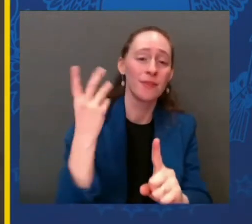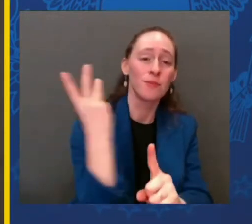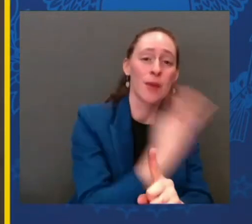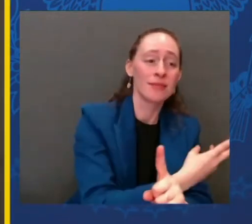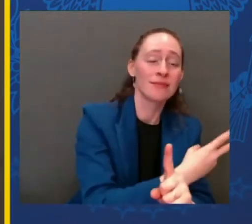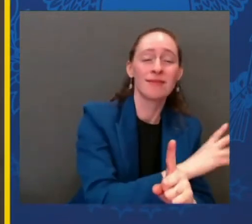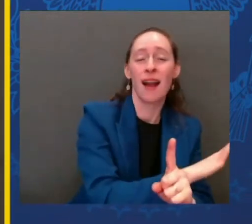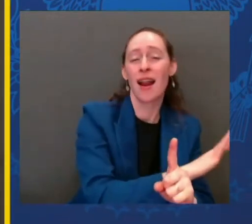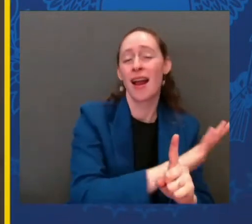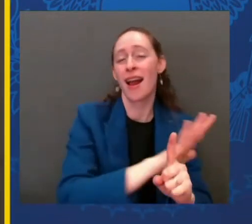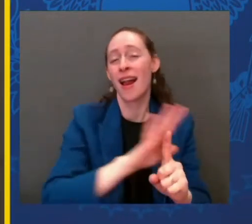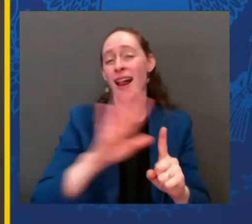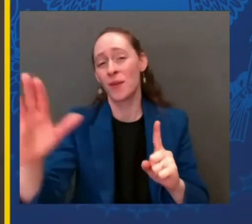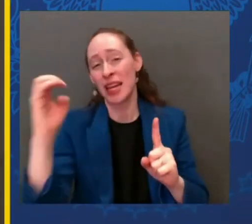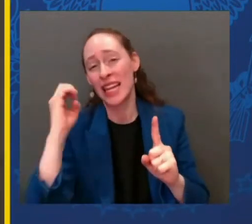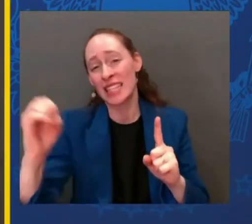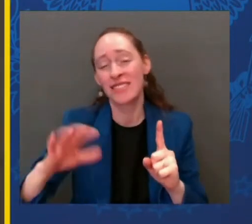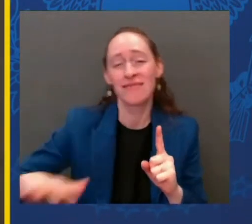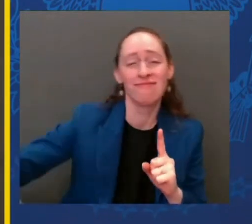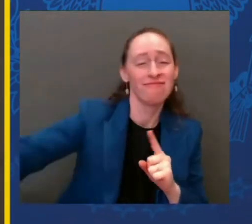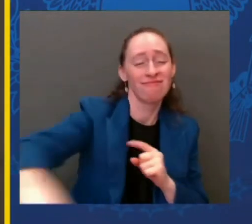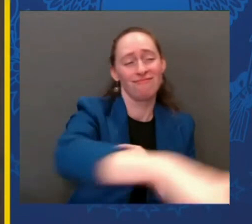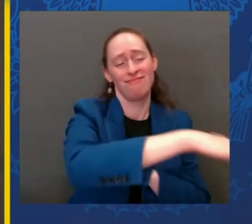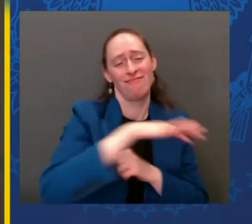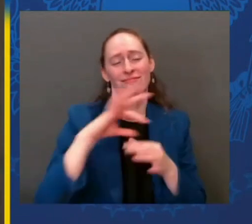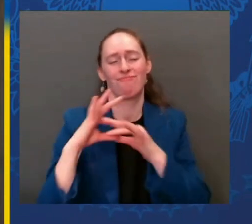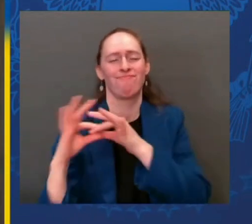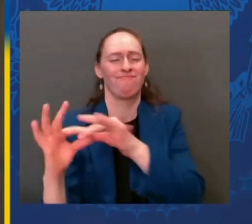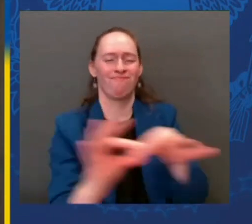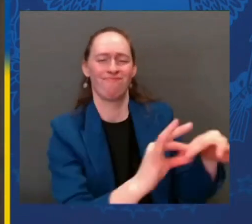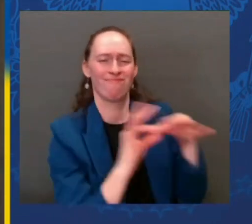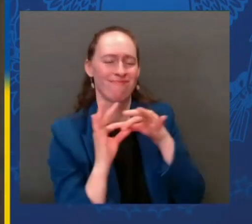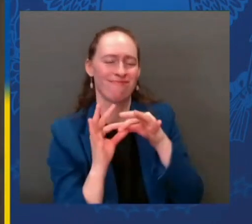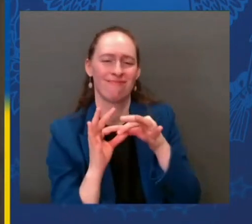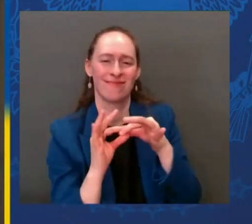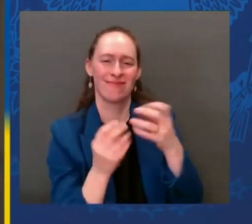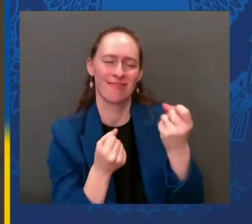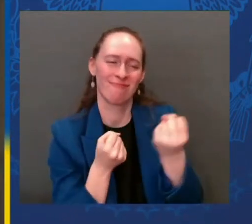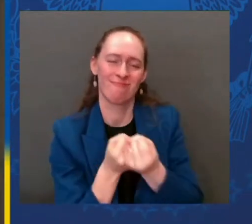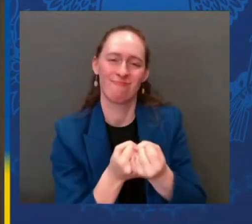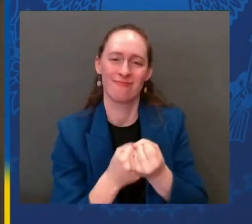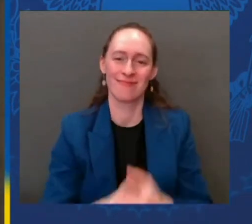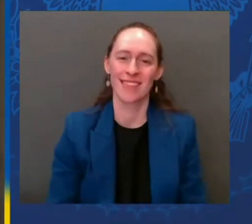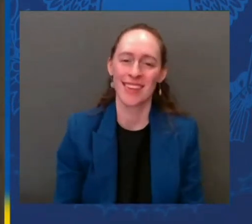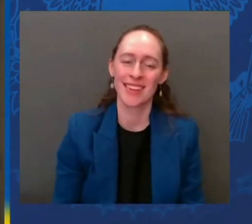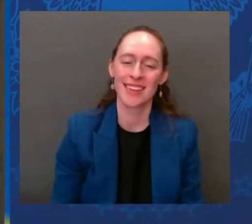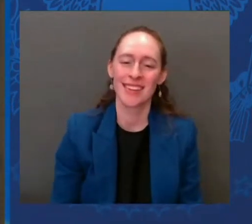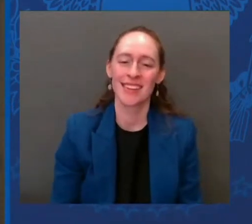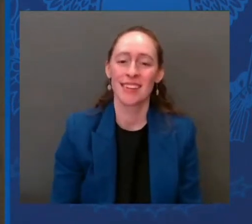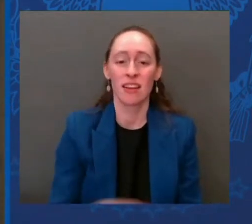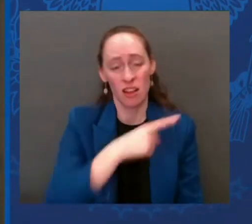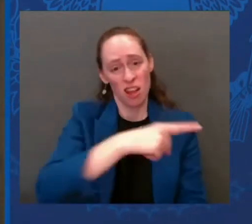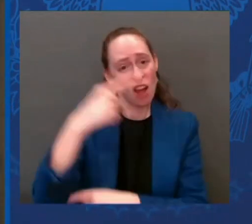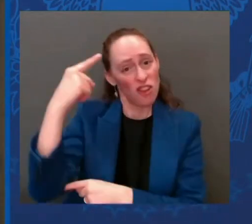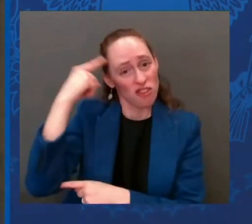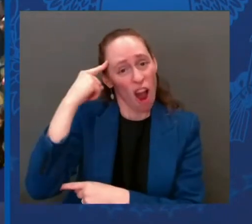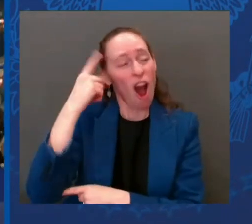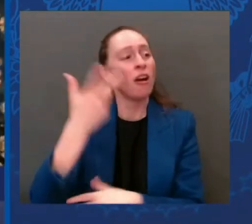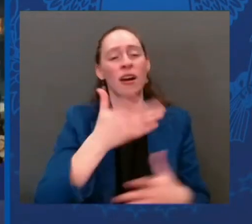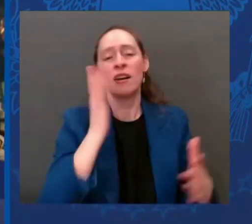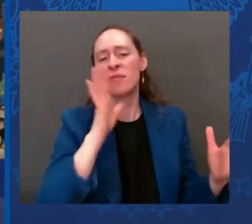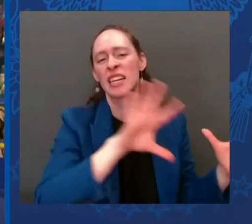and predicted, Putin left with burn-out tanks and Russia's forces in delay — in disarray.